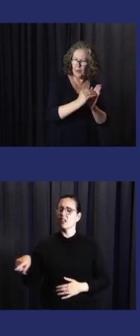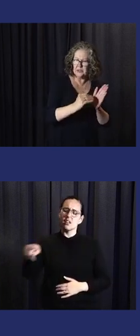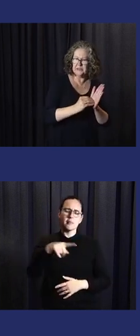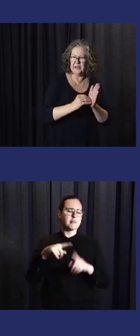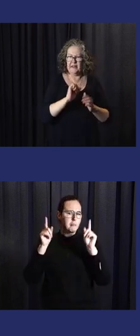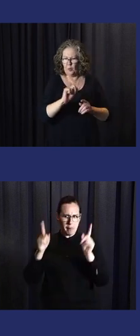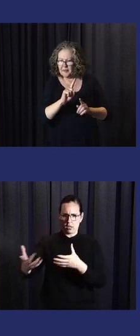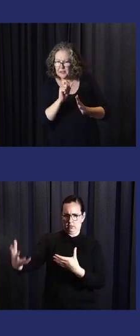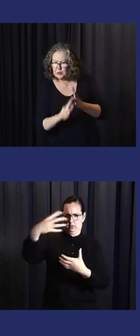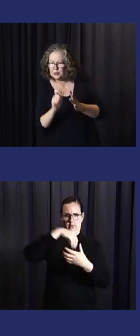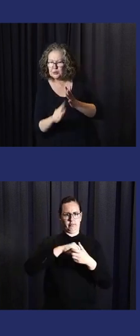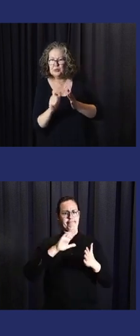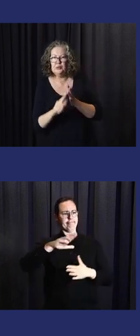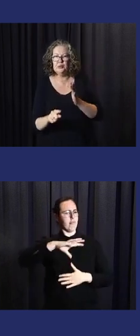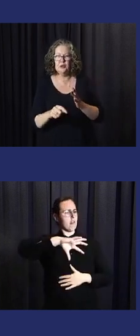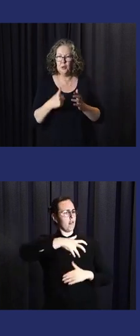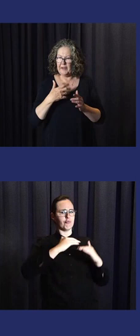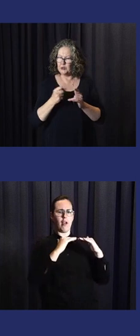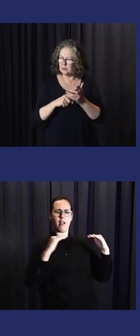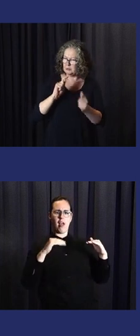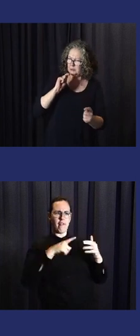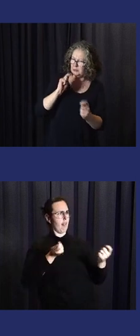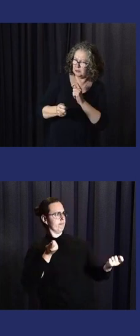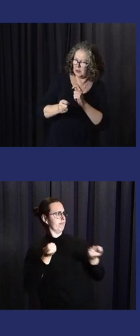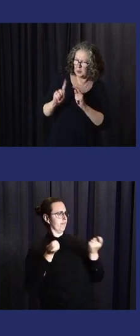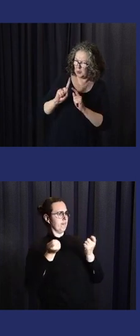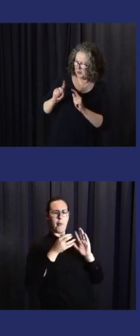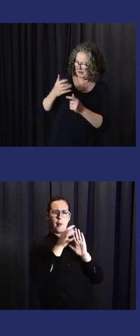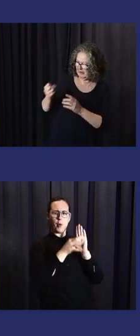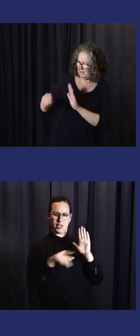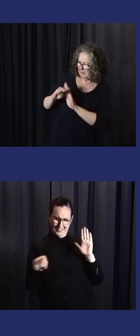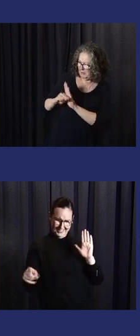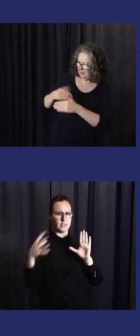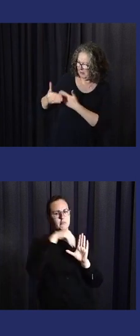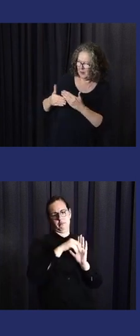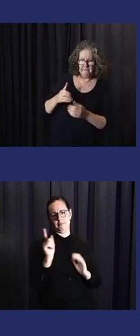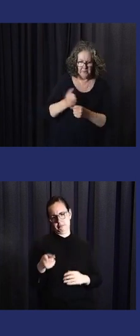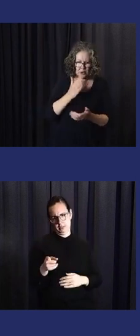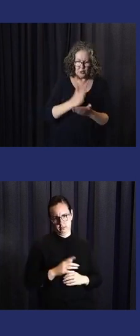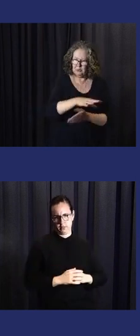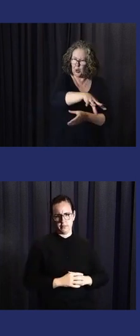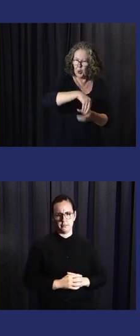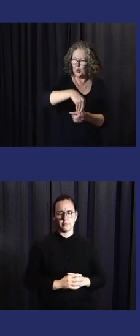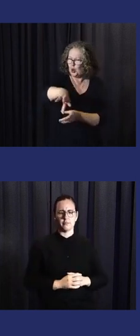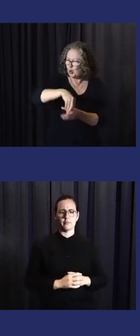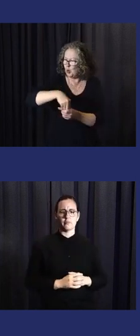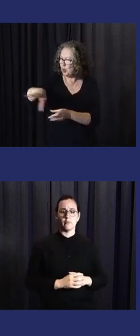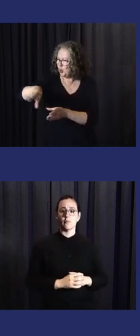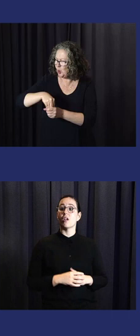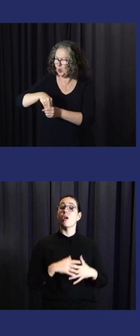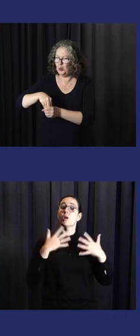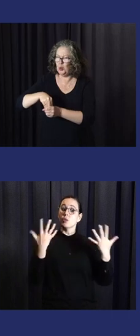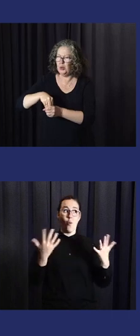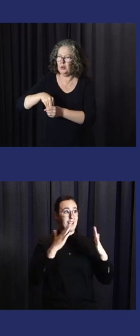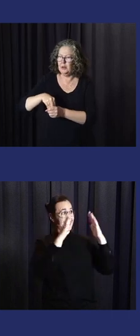the National Disaster Management policy and practice. So there is going to be a need to also reform the systems